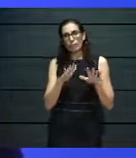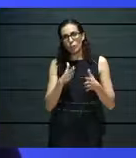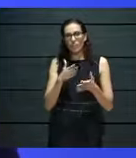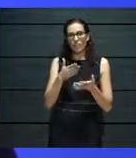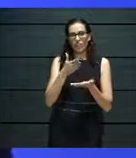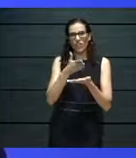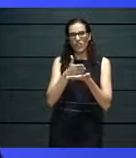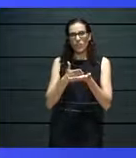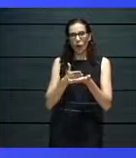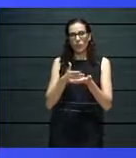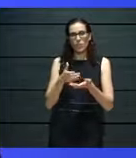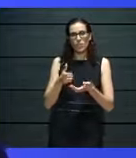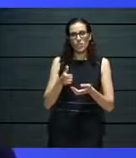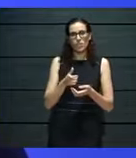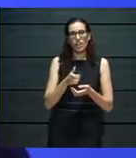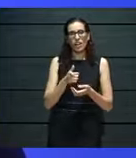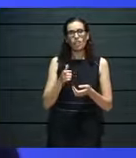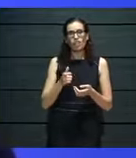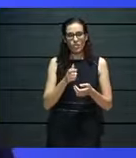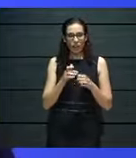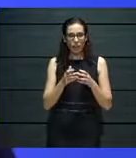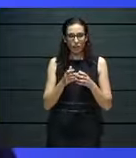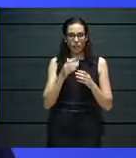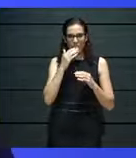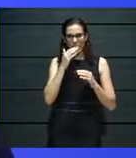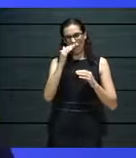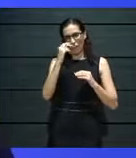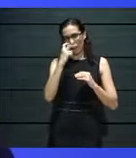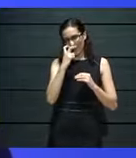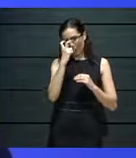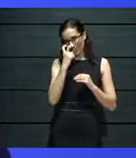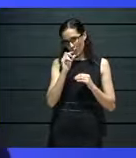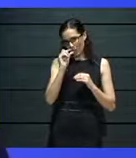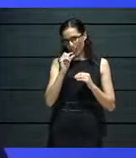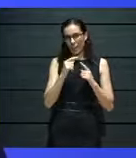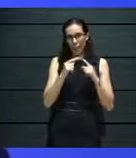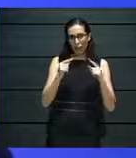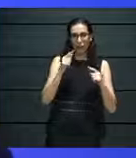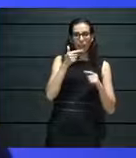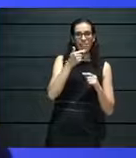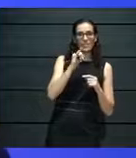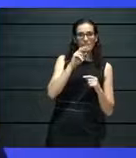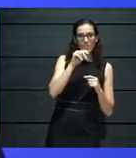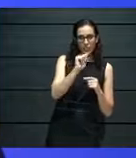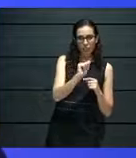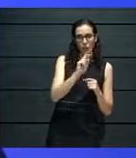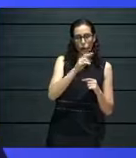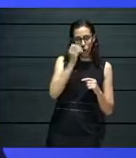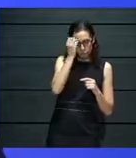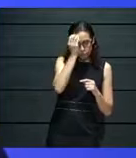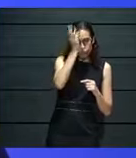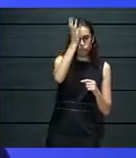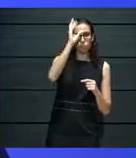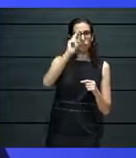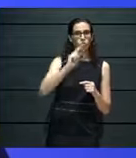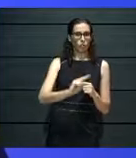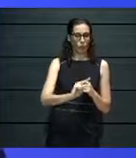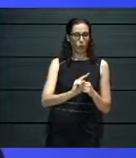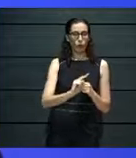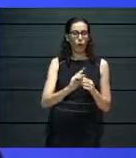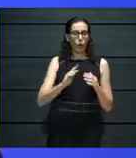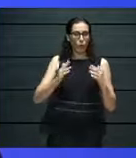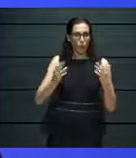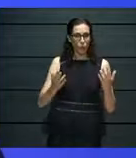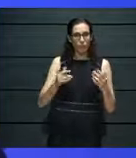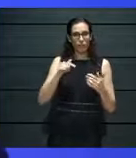the road, I'd say. So it's very healthy, and Tina is a great source of inspiration to all of us. So as